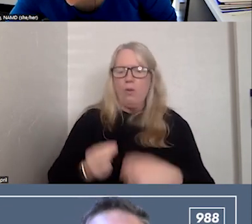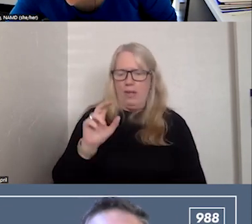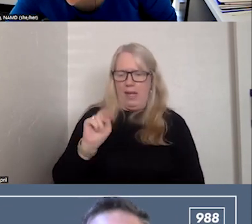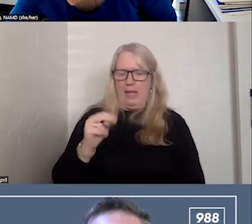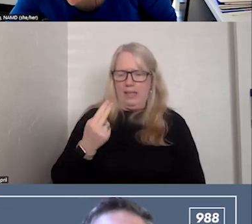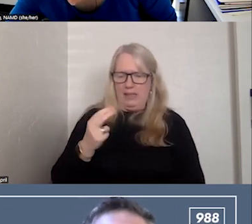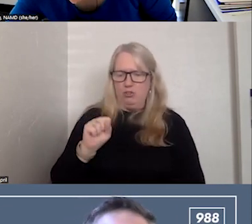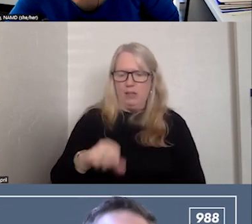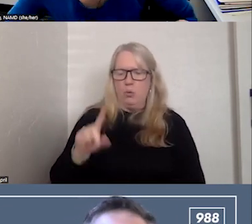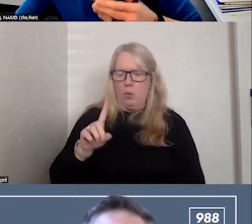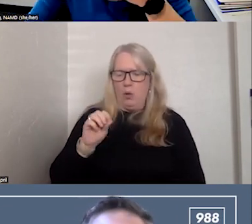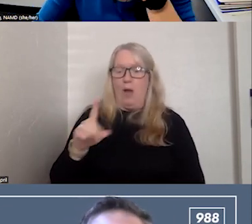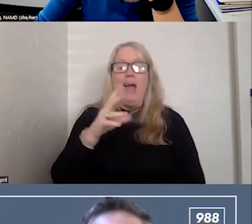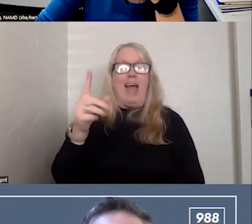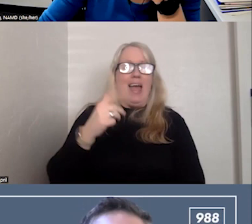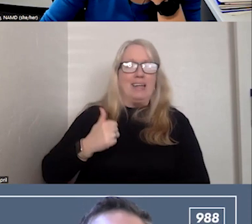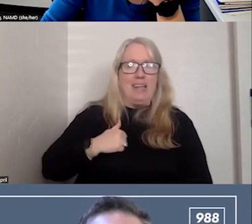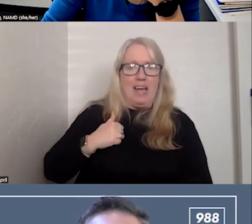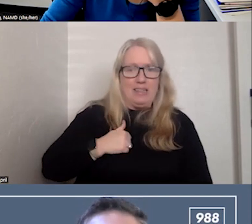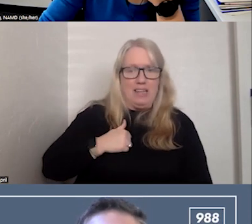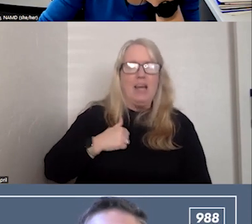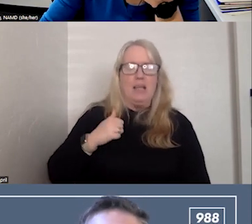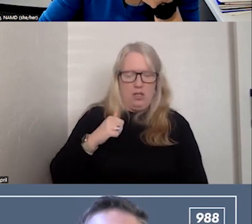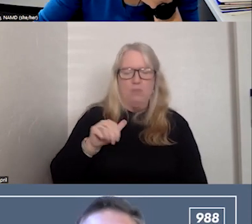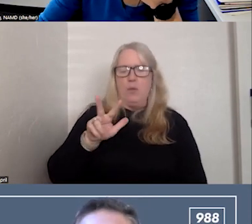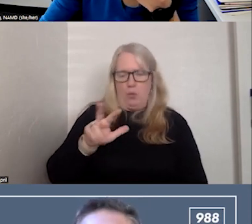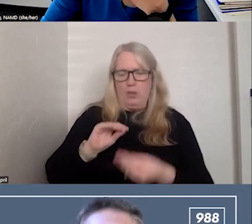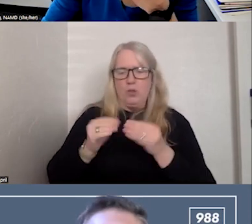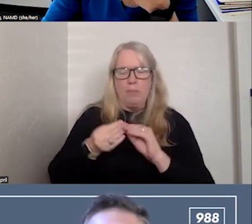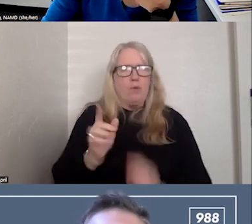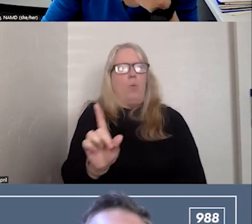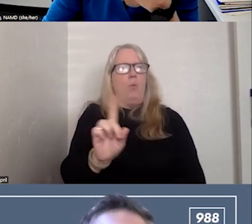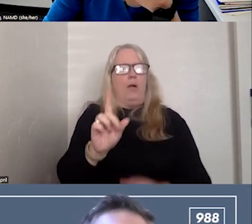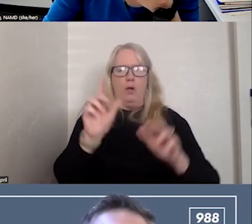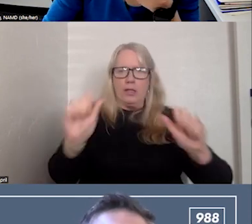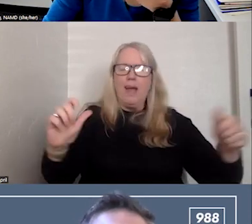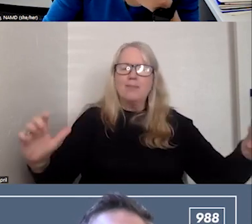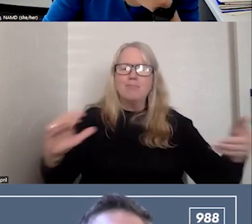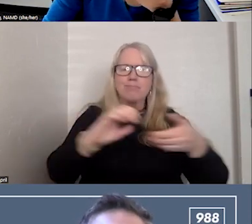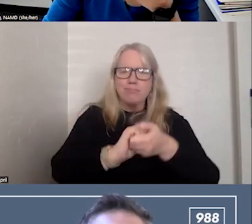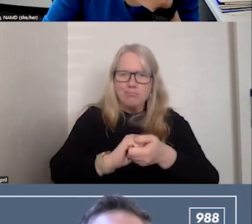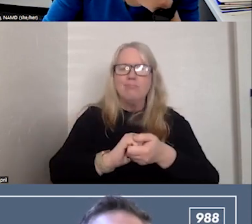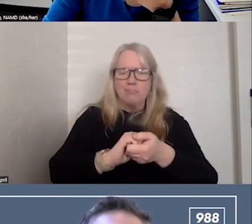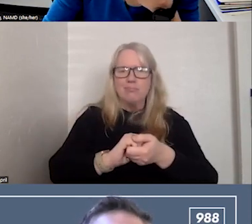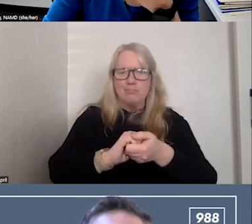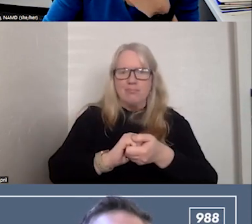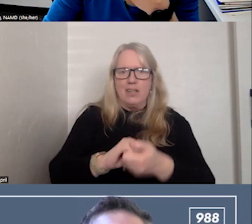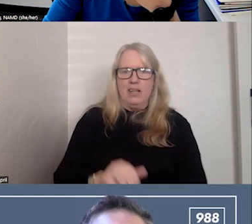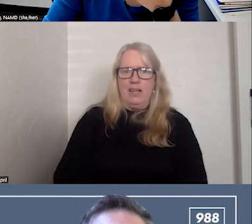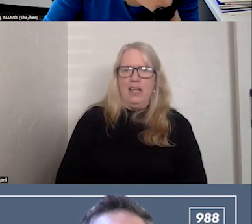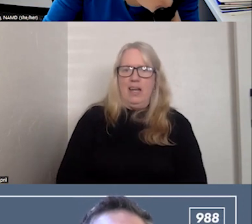and Canada as well on their three digit services where we can kind of come together. And one of the things that